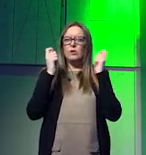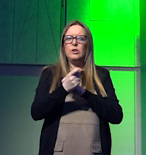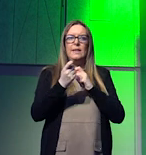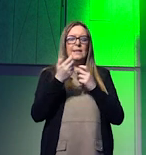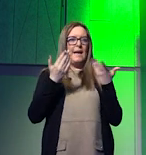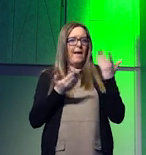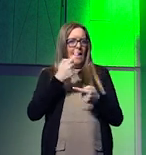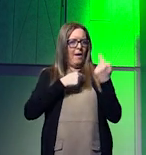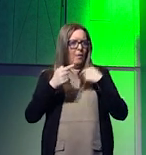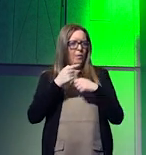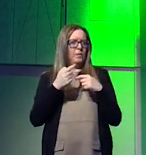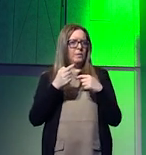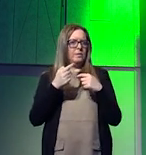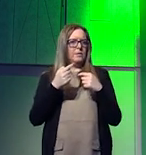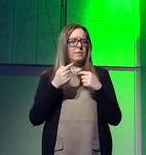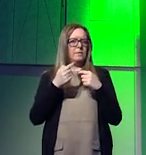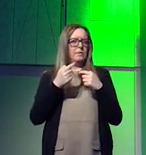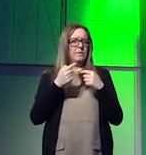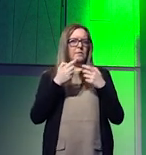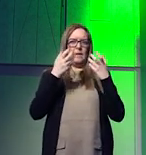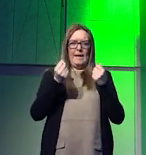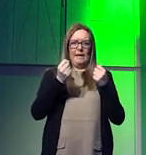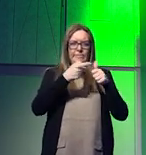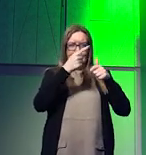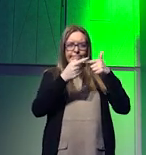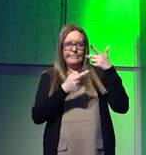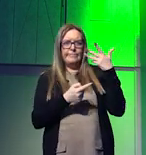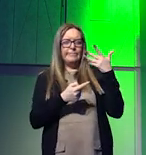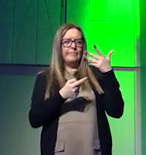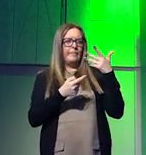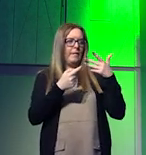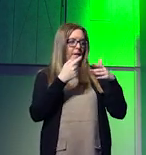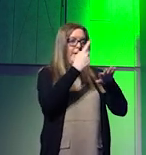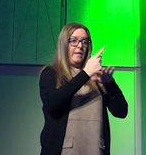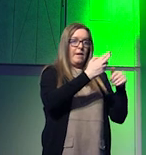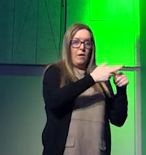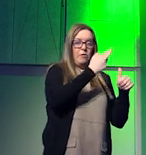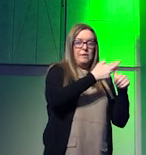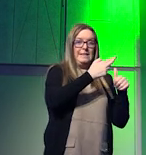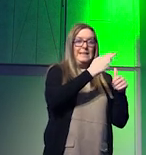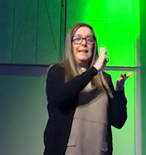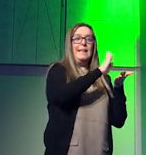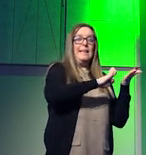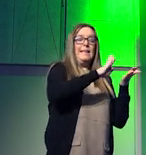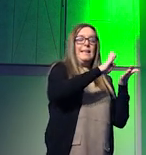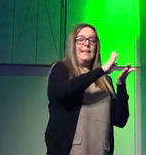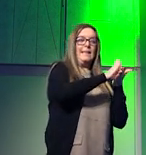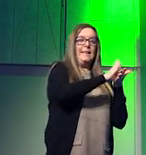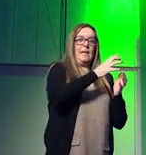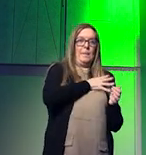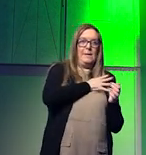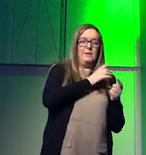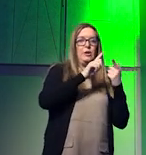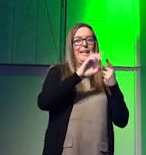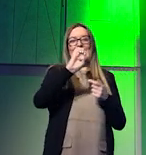which it synergizes a number of its offers within the Commission, within the EES and the Council. We